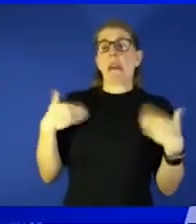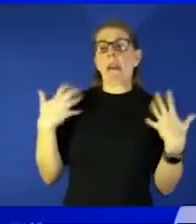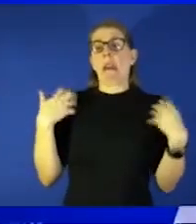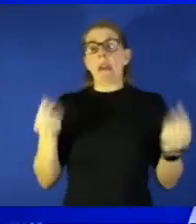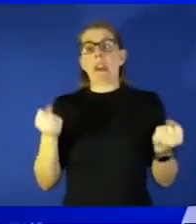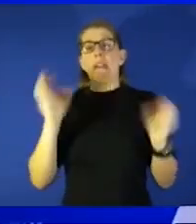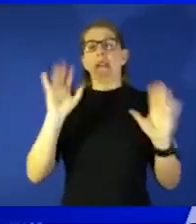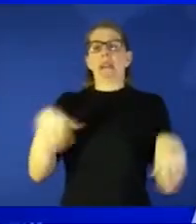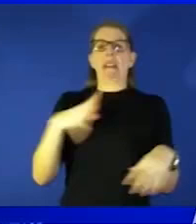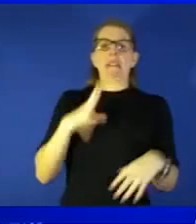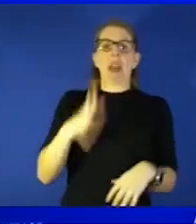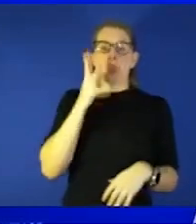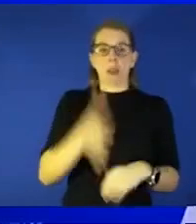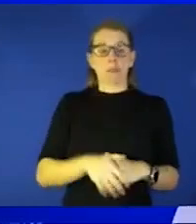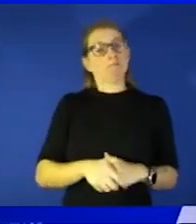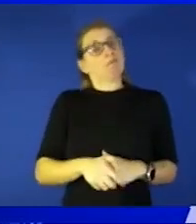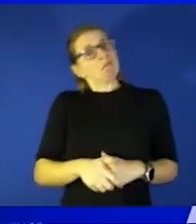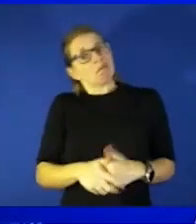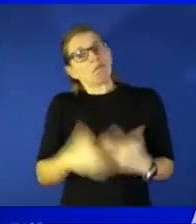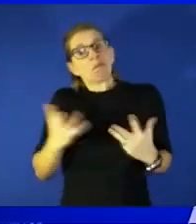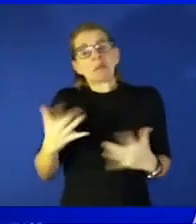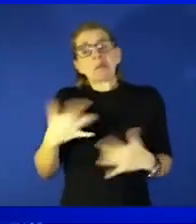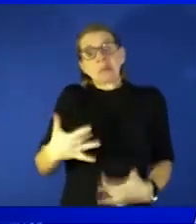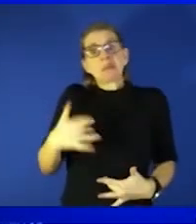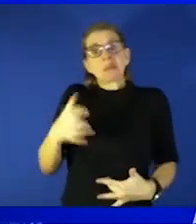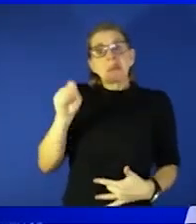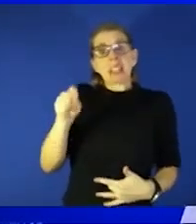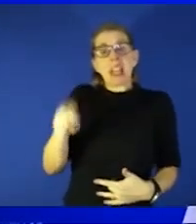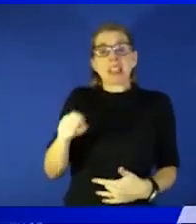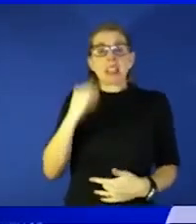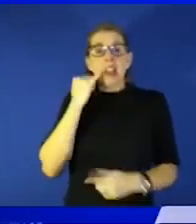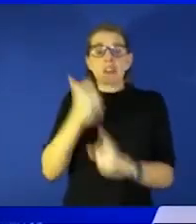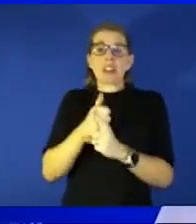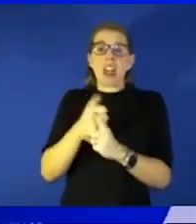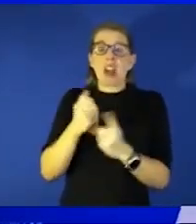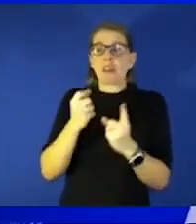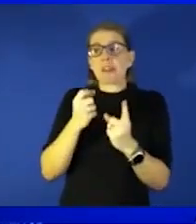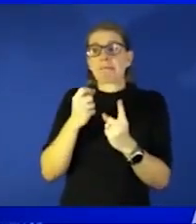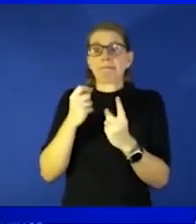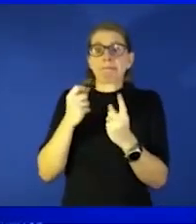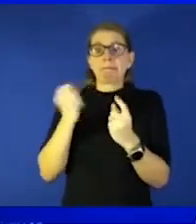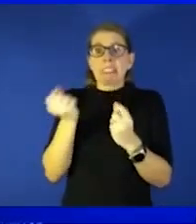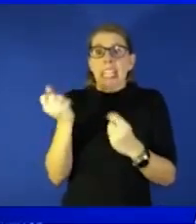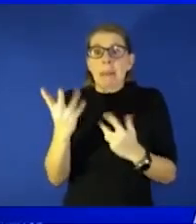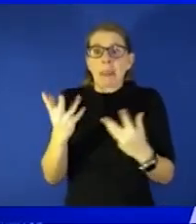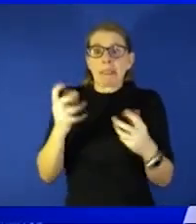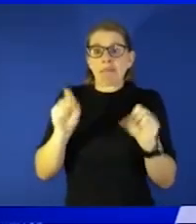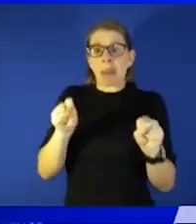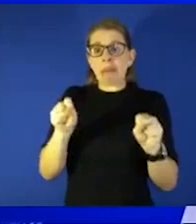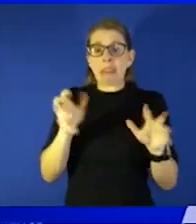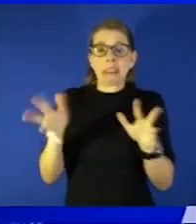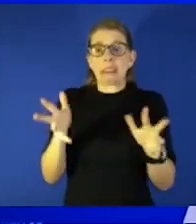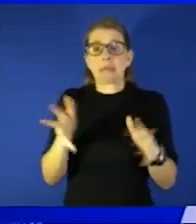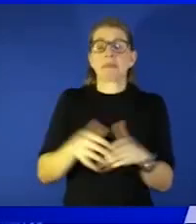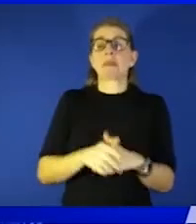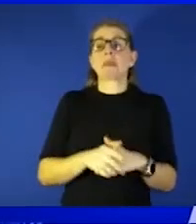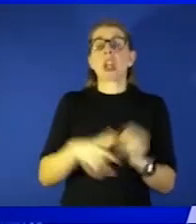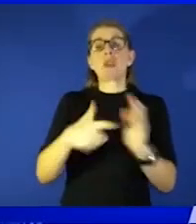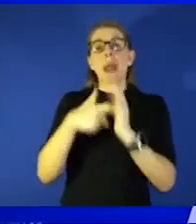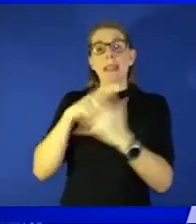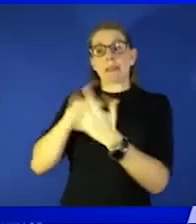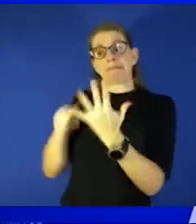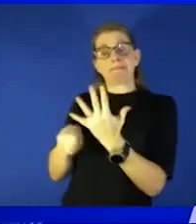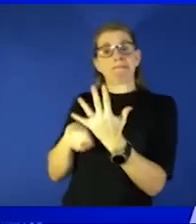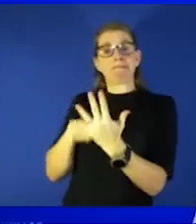i mean for the most part yes and if you're playing probabilities yes and so in those criteria you are not severe